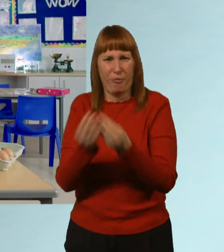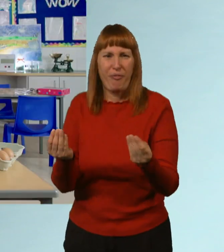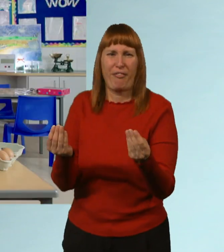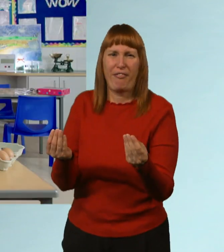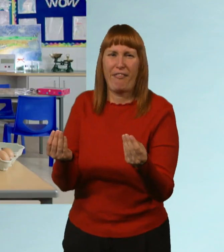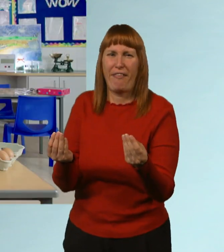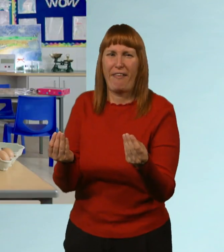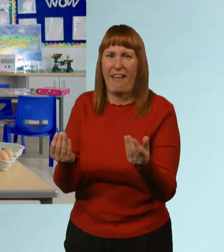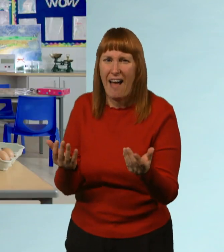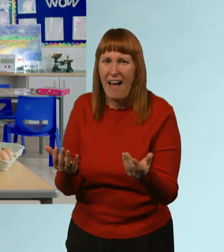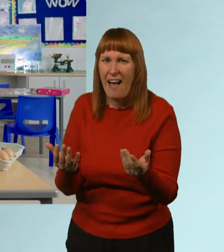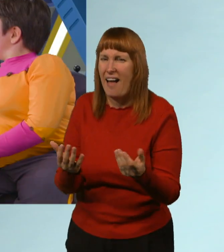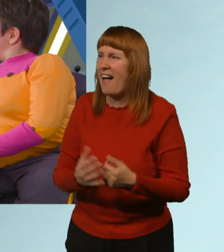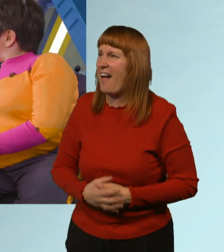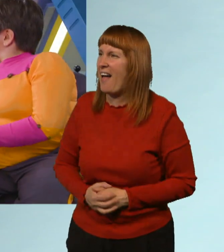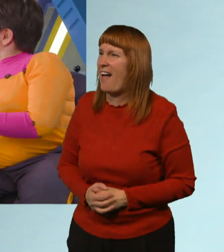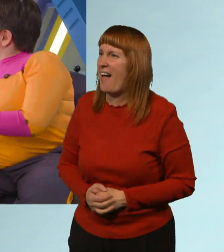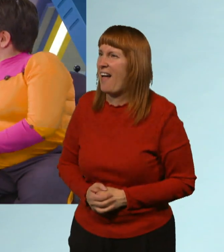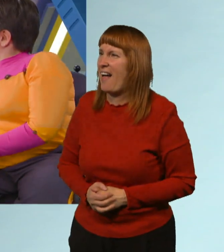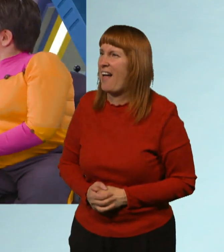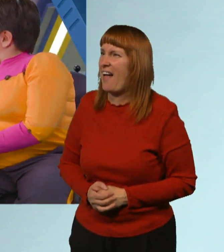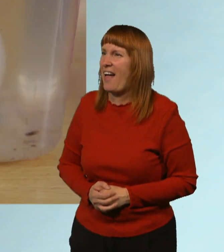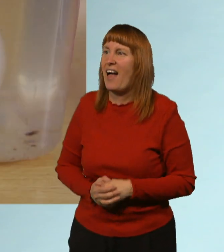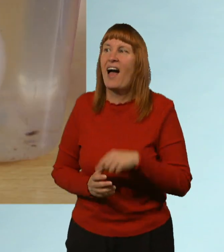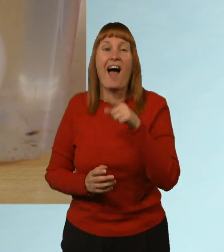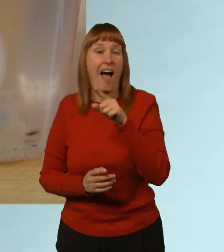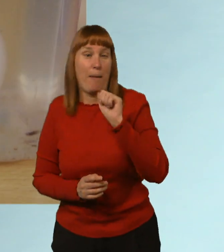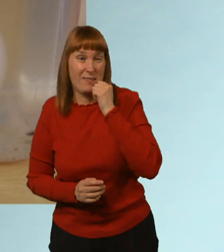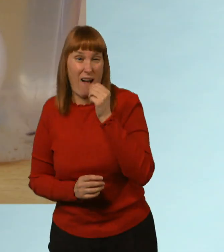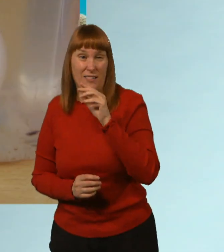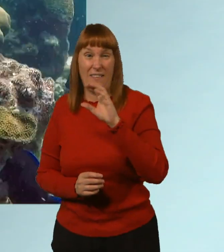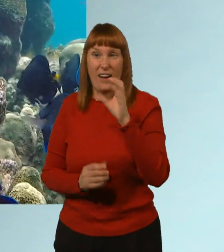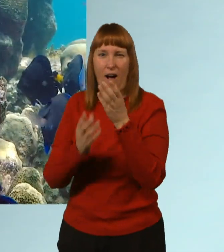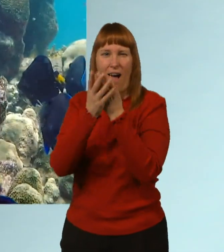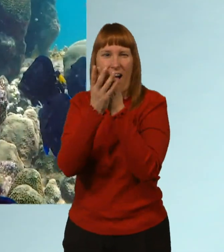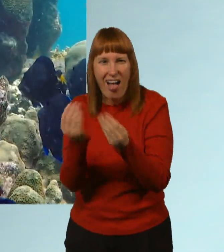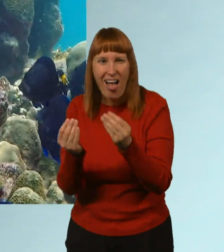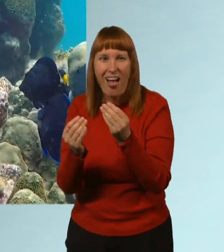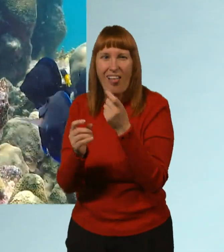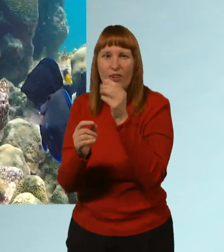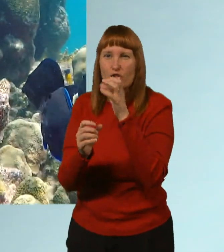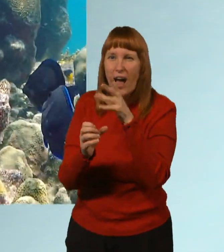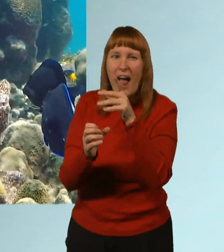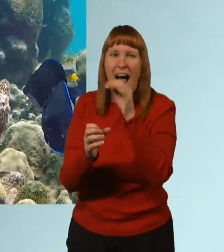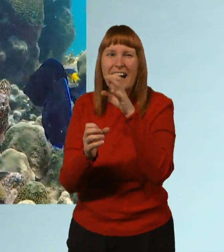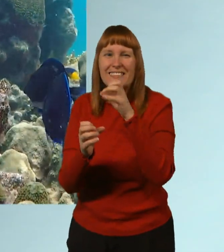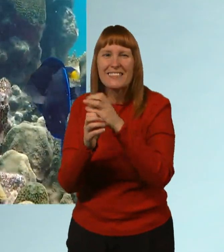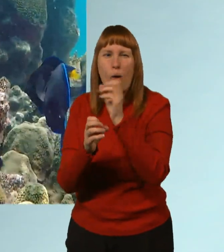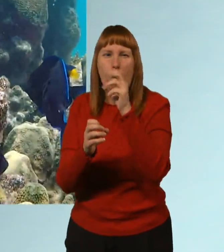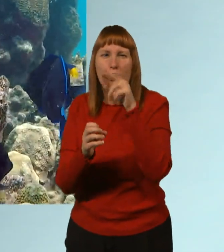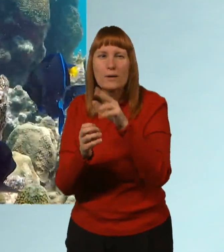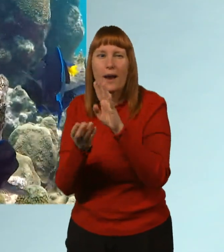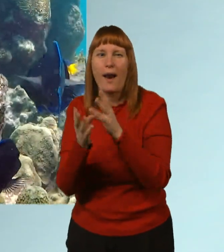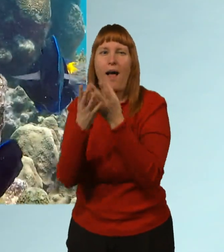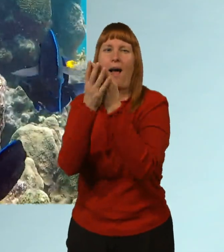It broke! Yes, Sue. Because the vinegar dissolves the shell. And acid in the ocean can dissolve coral skeletons the same way.